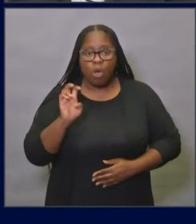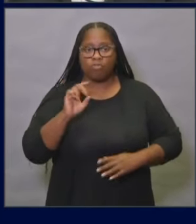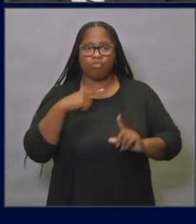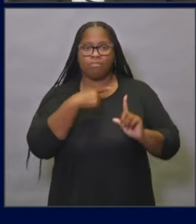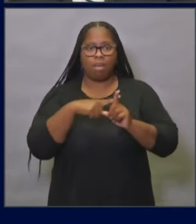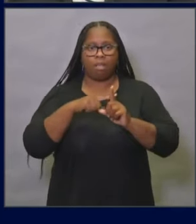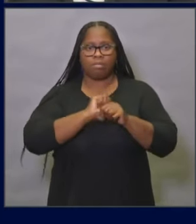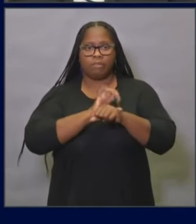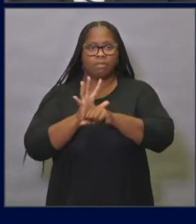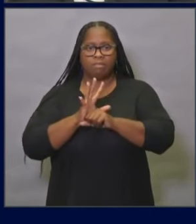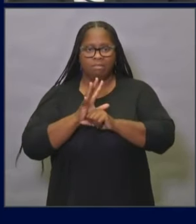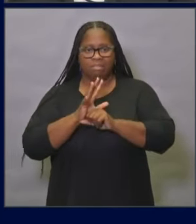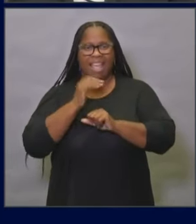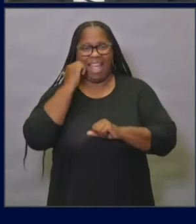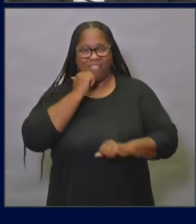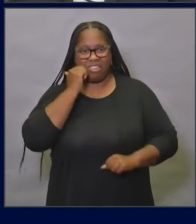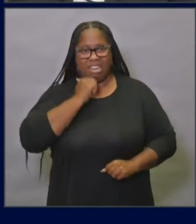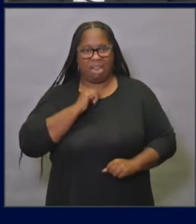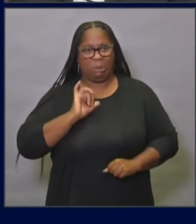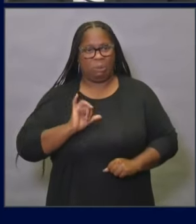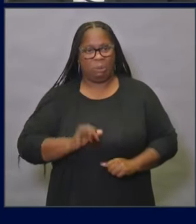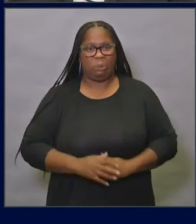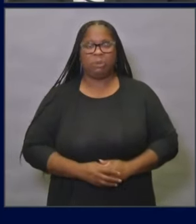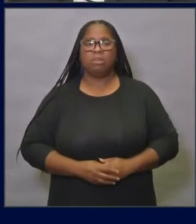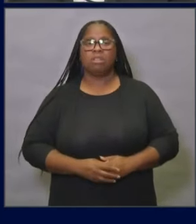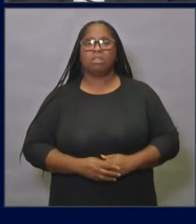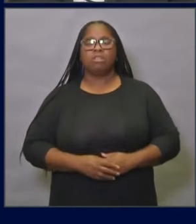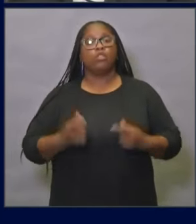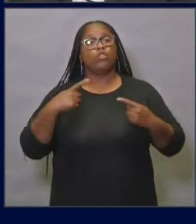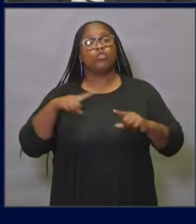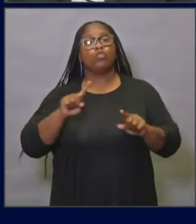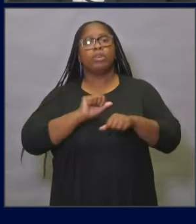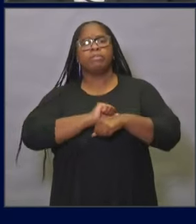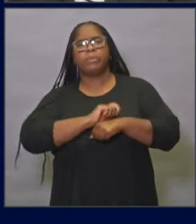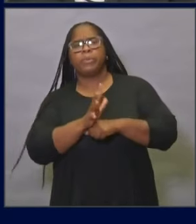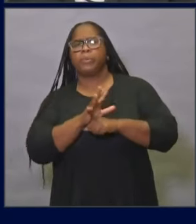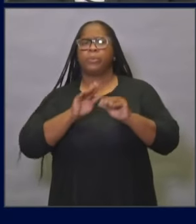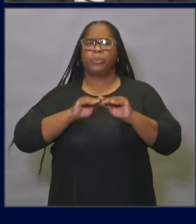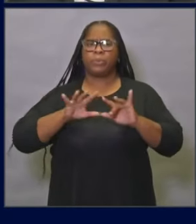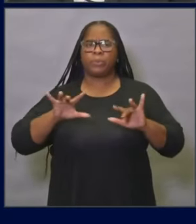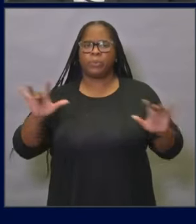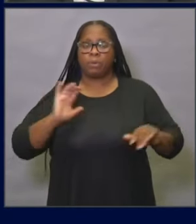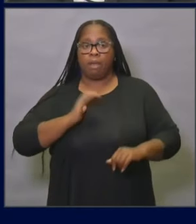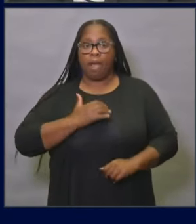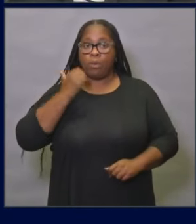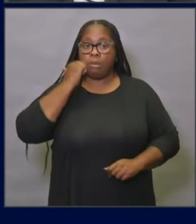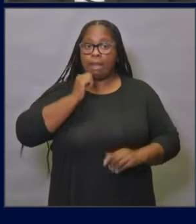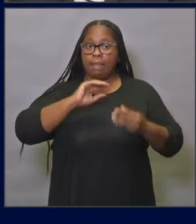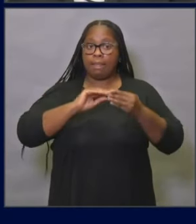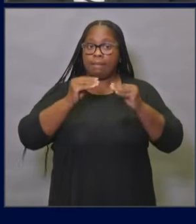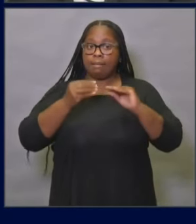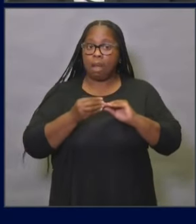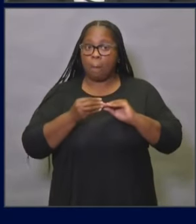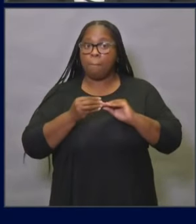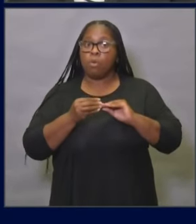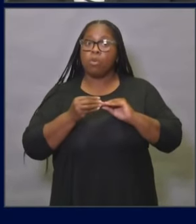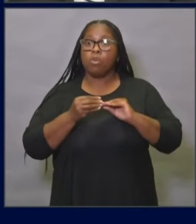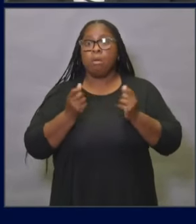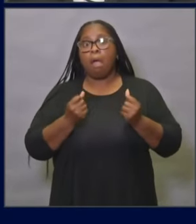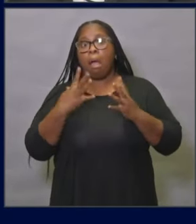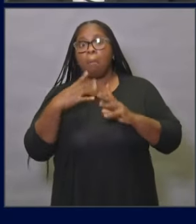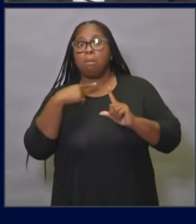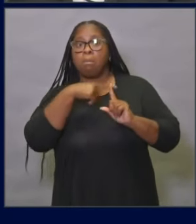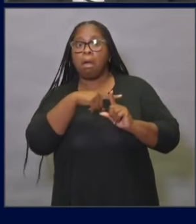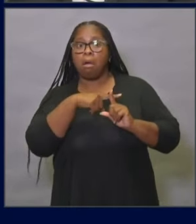As we've reported often throughout this pandemic, the daily number of reported cases is not always the best measure of understanding our